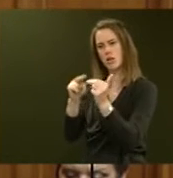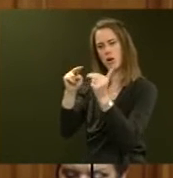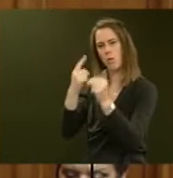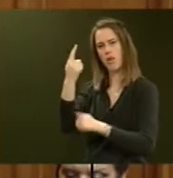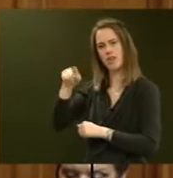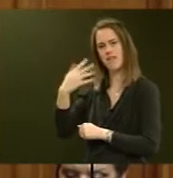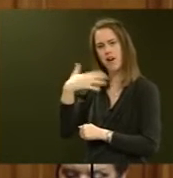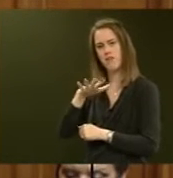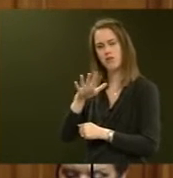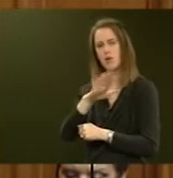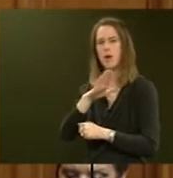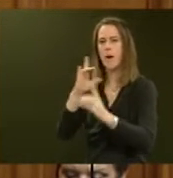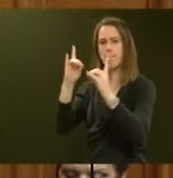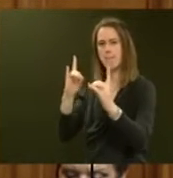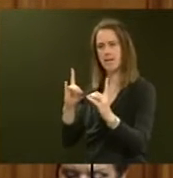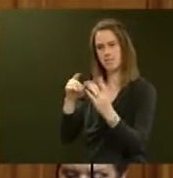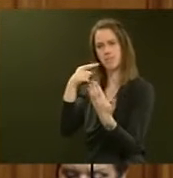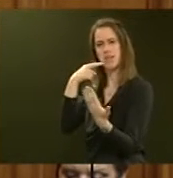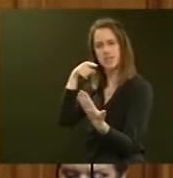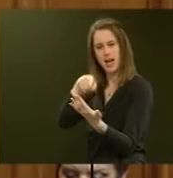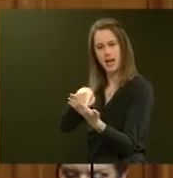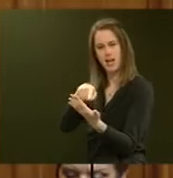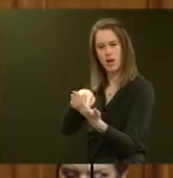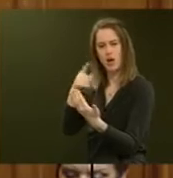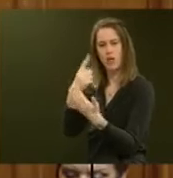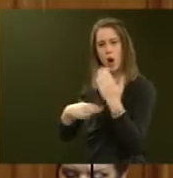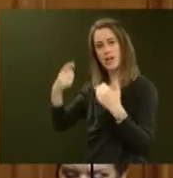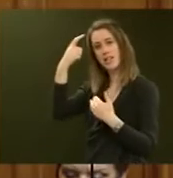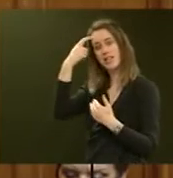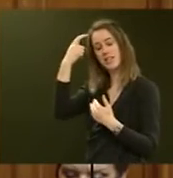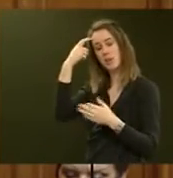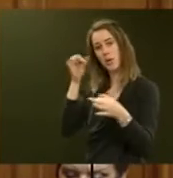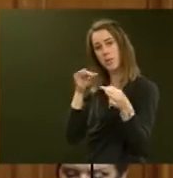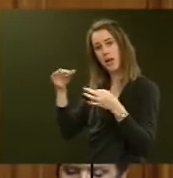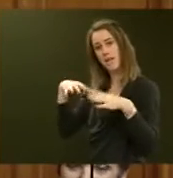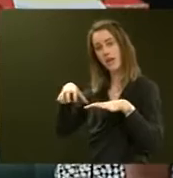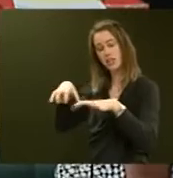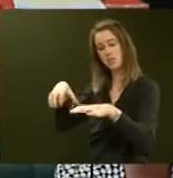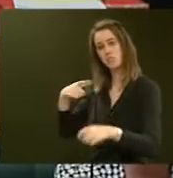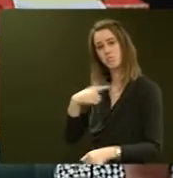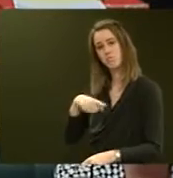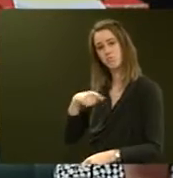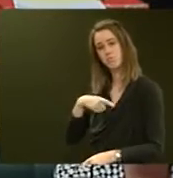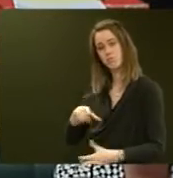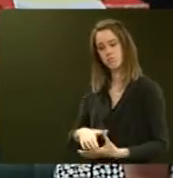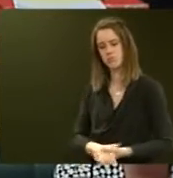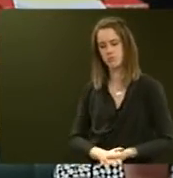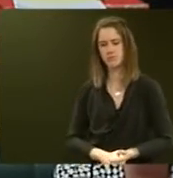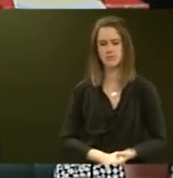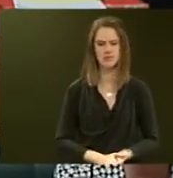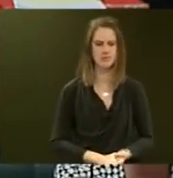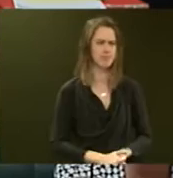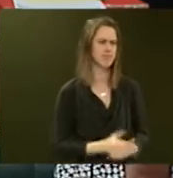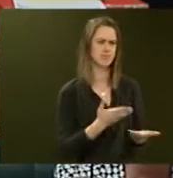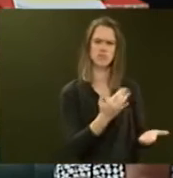,500 bed Wikeria proposal, saying it was the only sensible plan of action? No, Mr Speaker, the